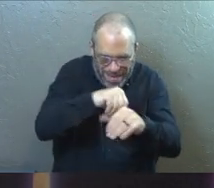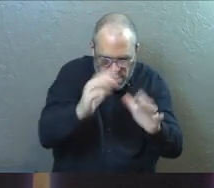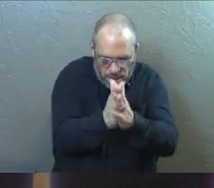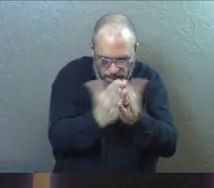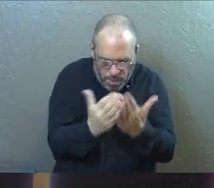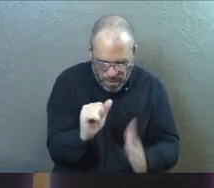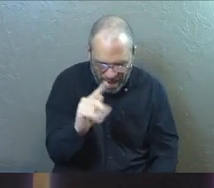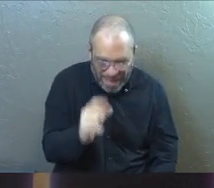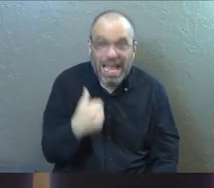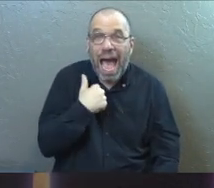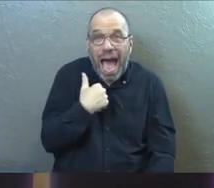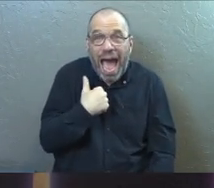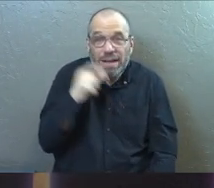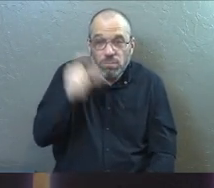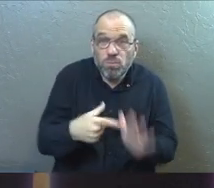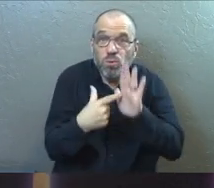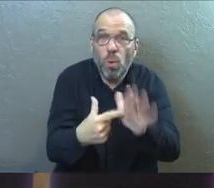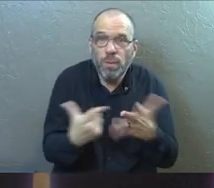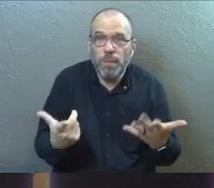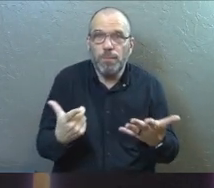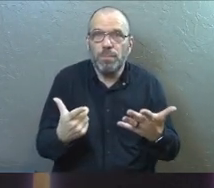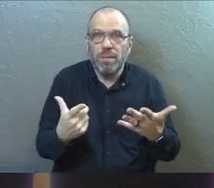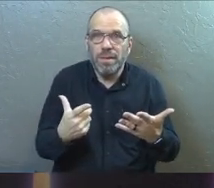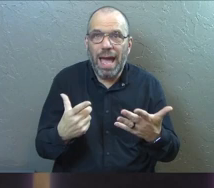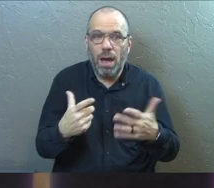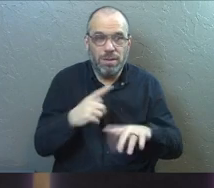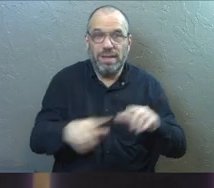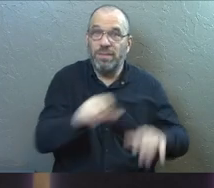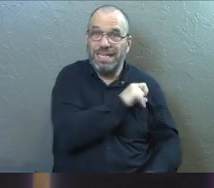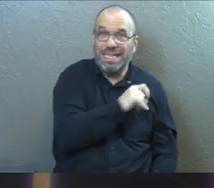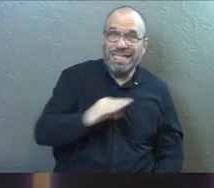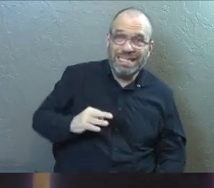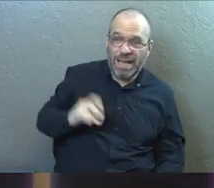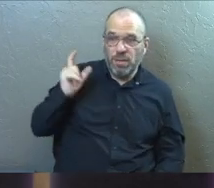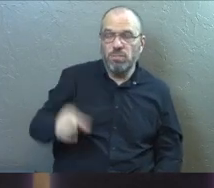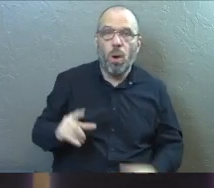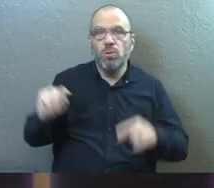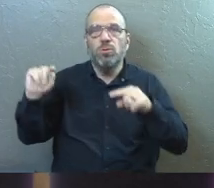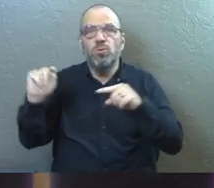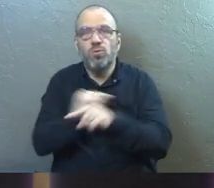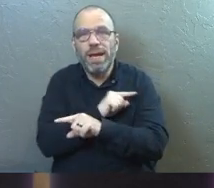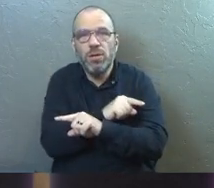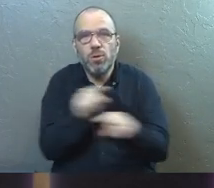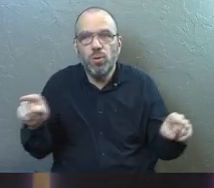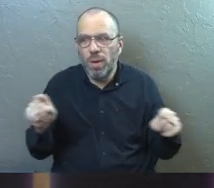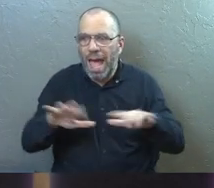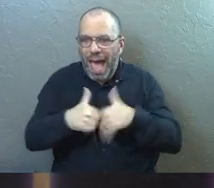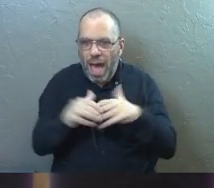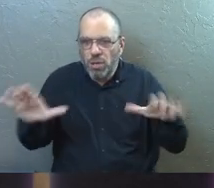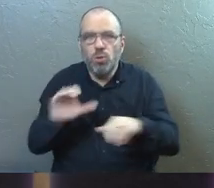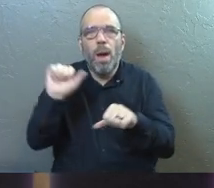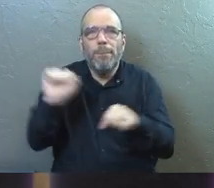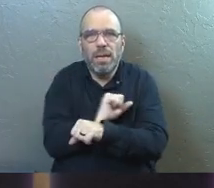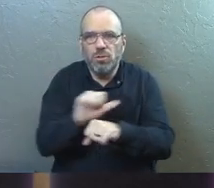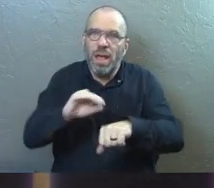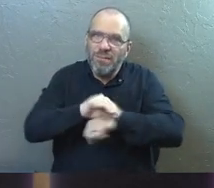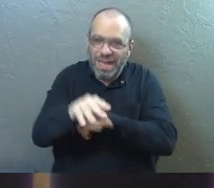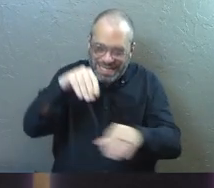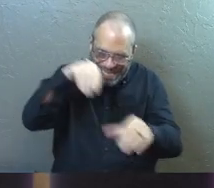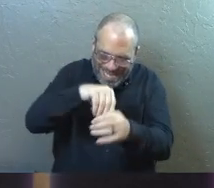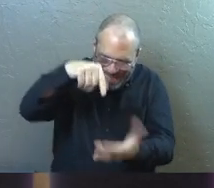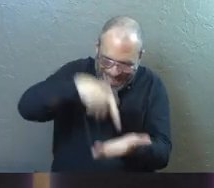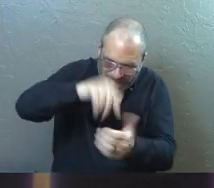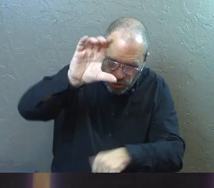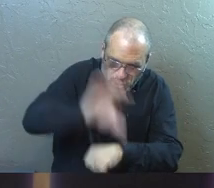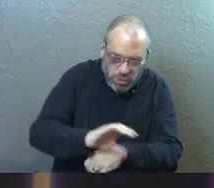the book of Acts. I'm supposed to show you that our different staff members, are supposed to train you in how to do ministry effectively inside